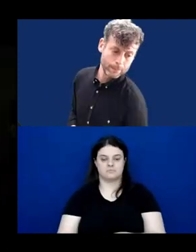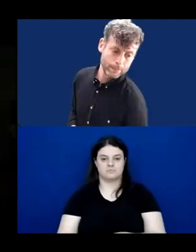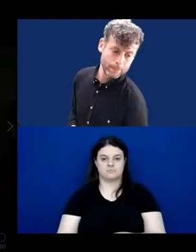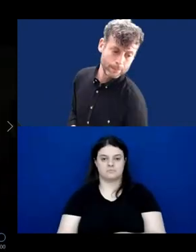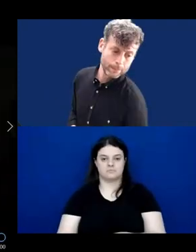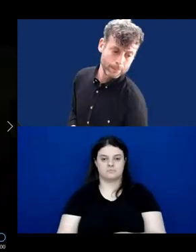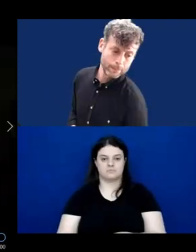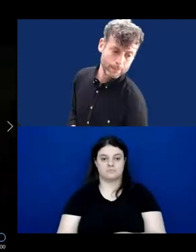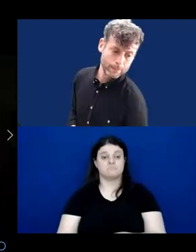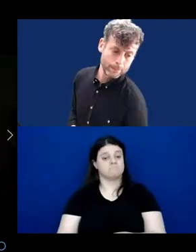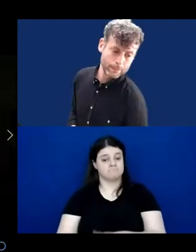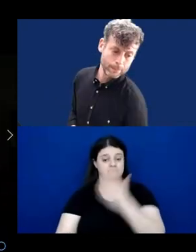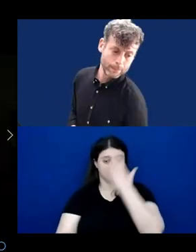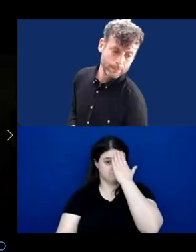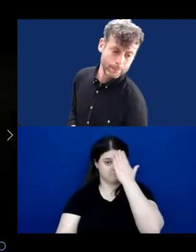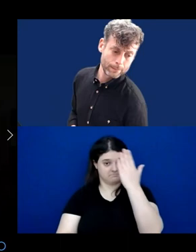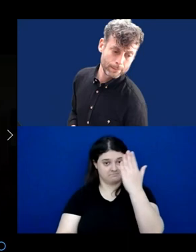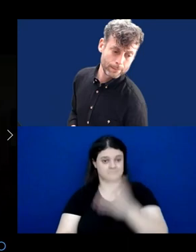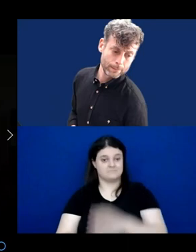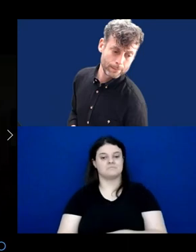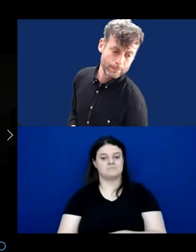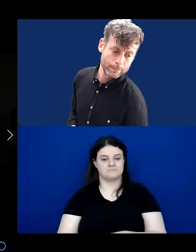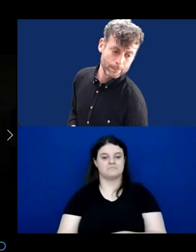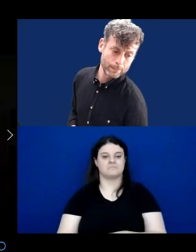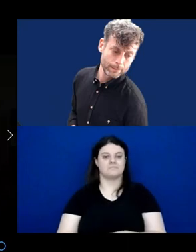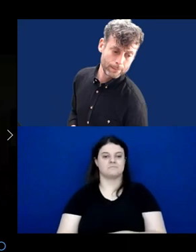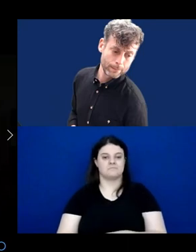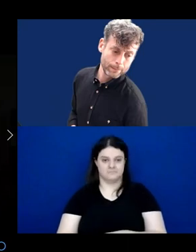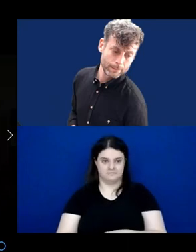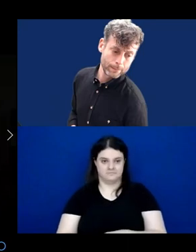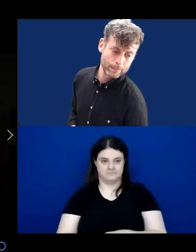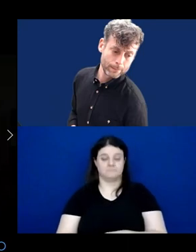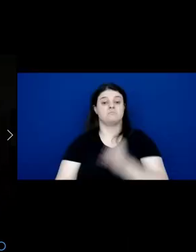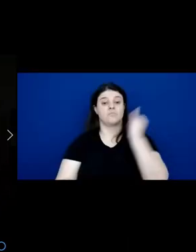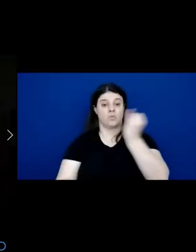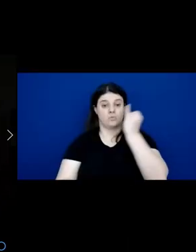Yeah, thank you very much for this. Very important